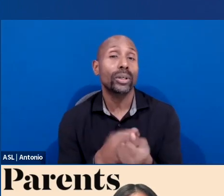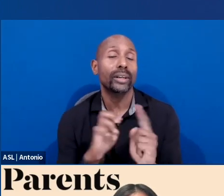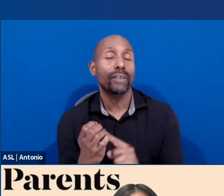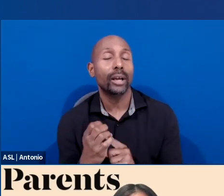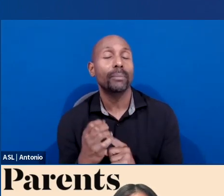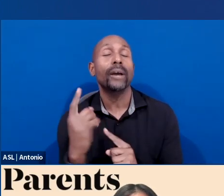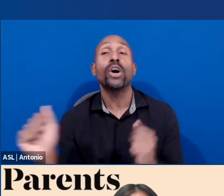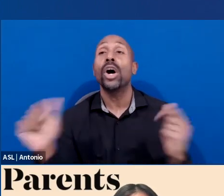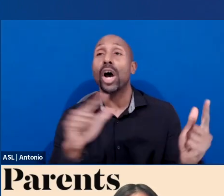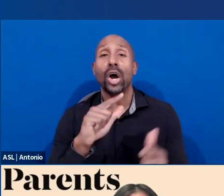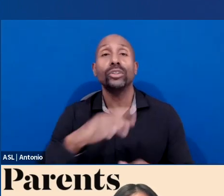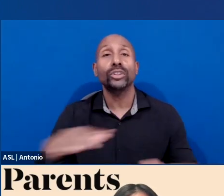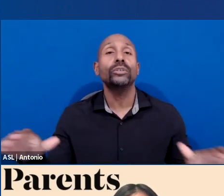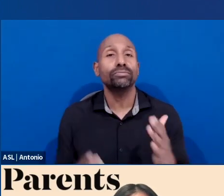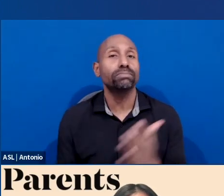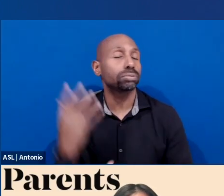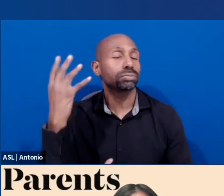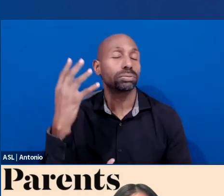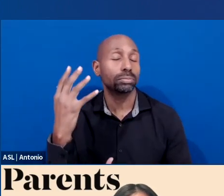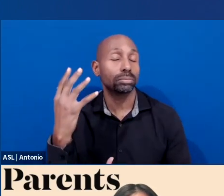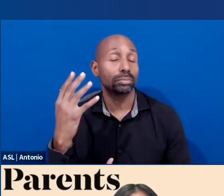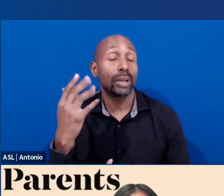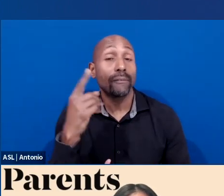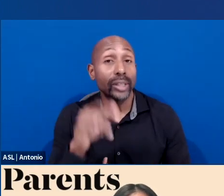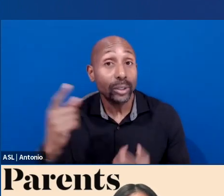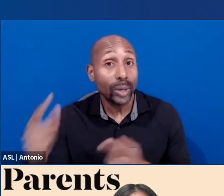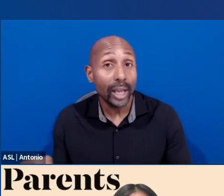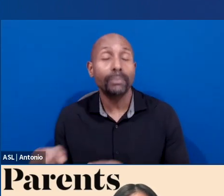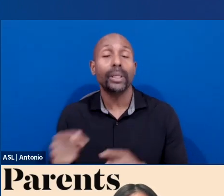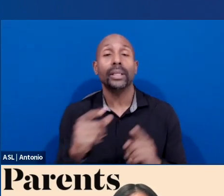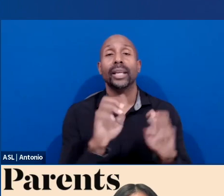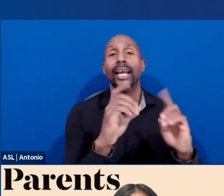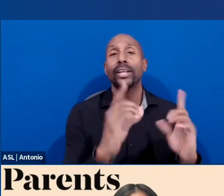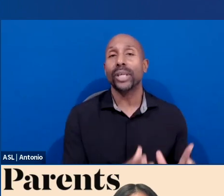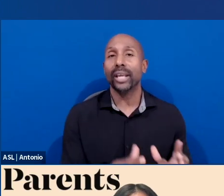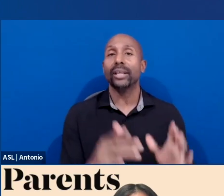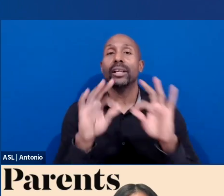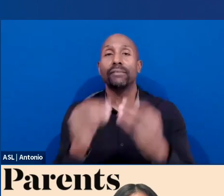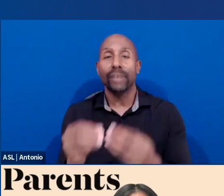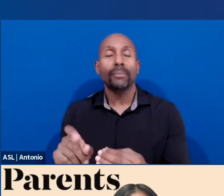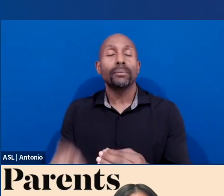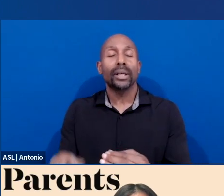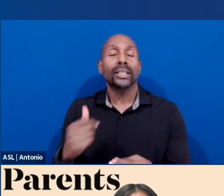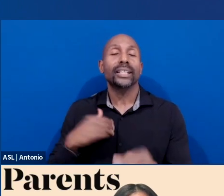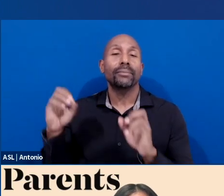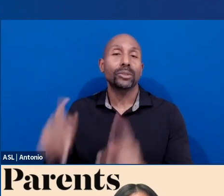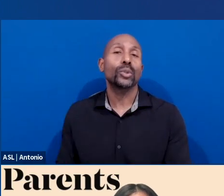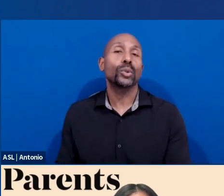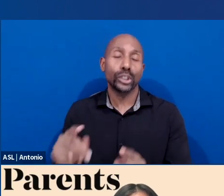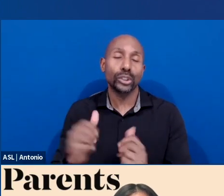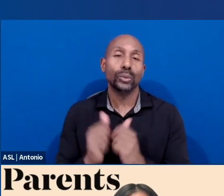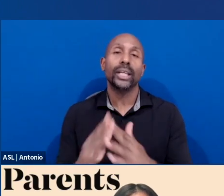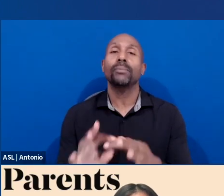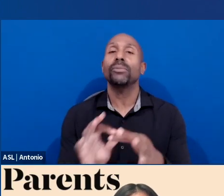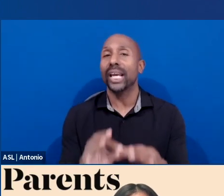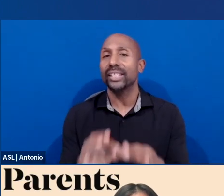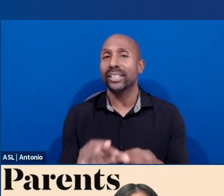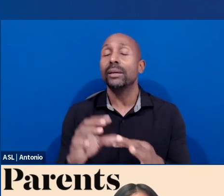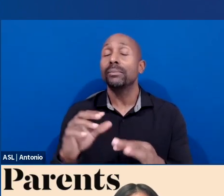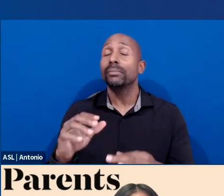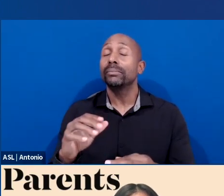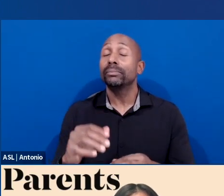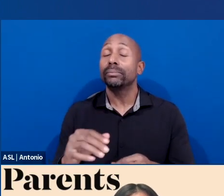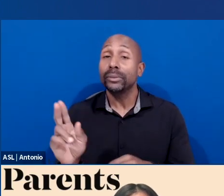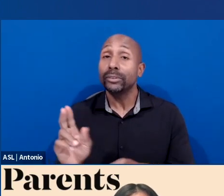To achieve this, it's important for educators and families to have opportunities to form relationships built on